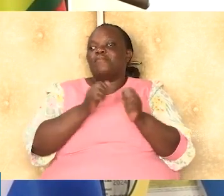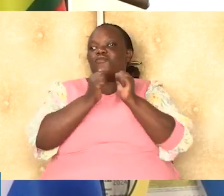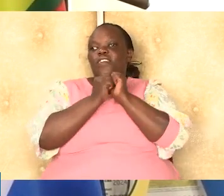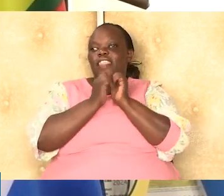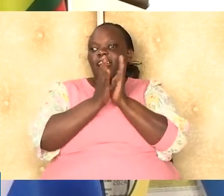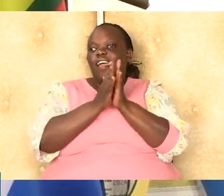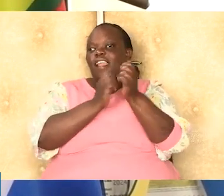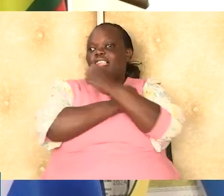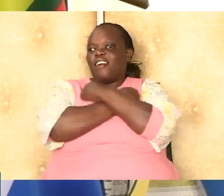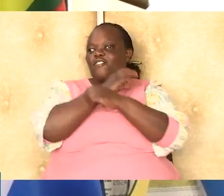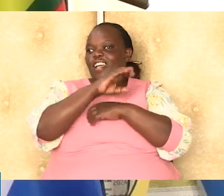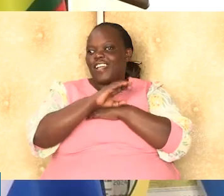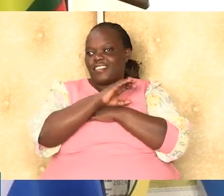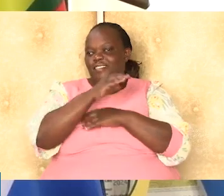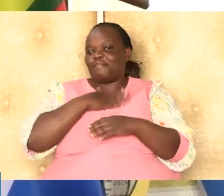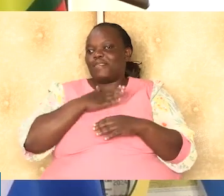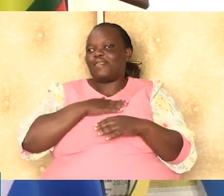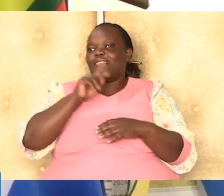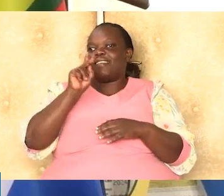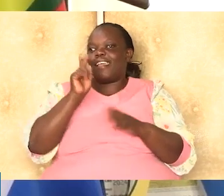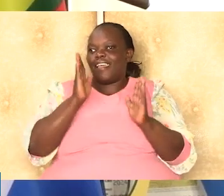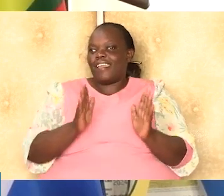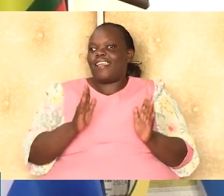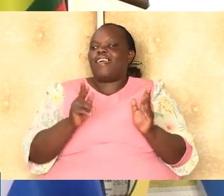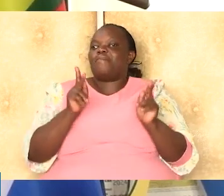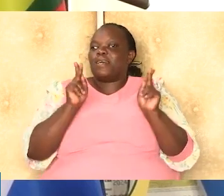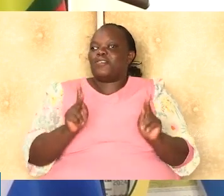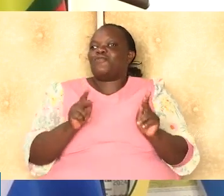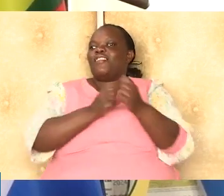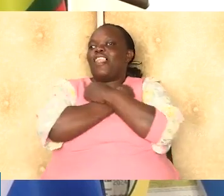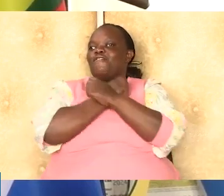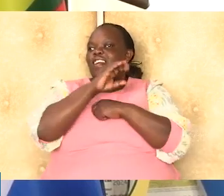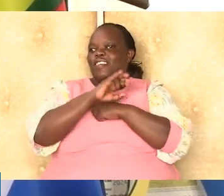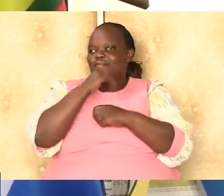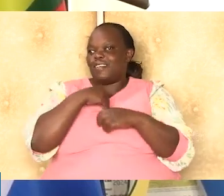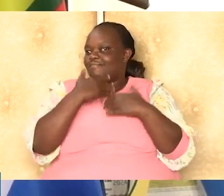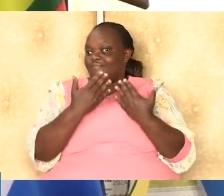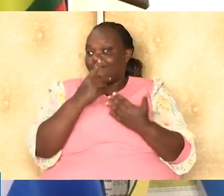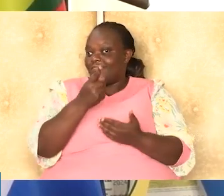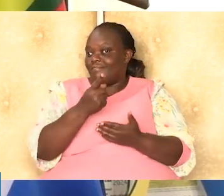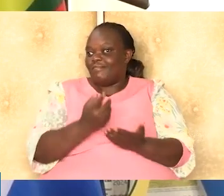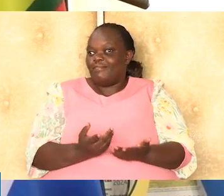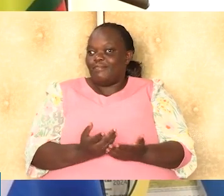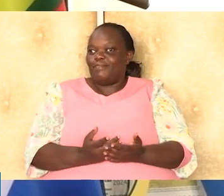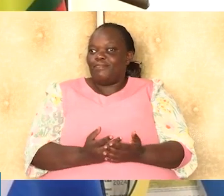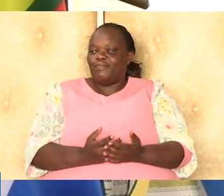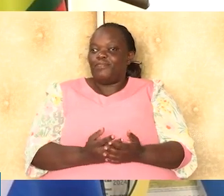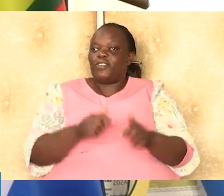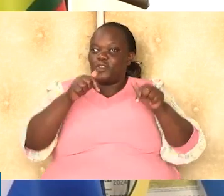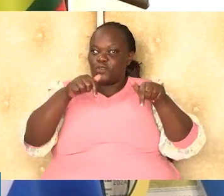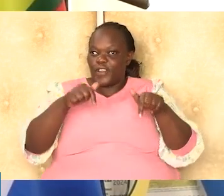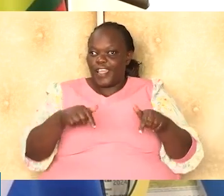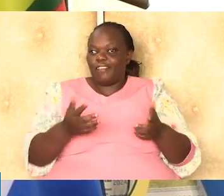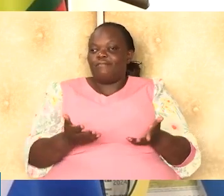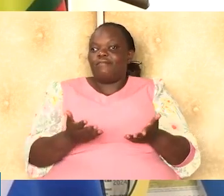umoja na uzalendo. Mimi, ni mkenya mzalendo. Jiiwewe. Today,